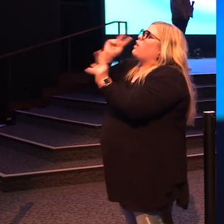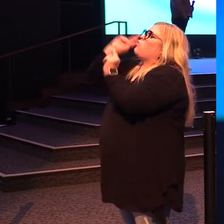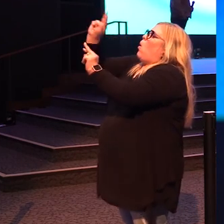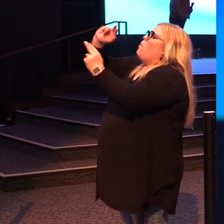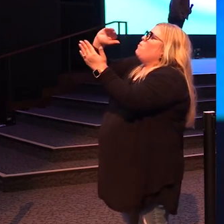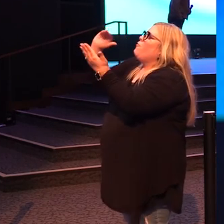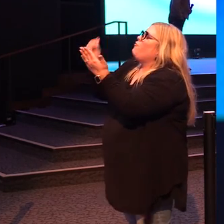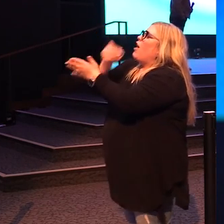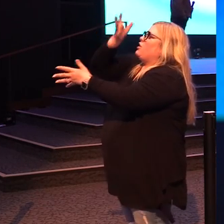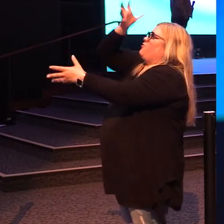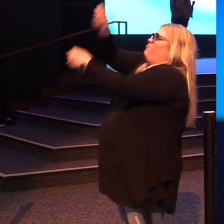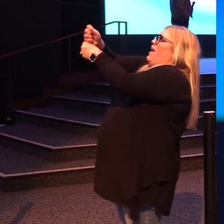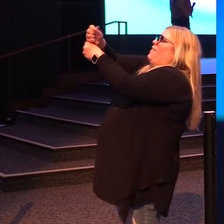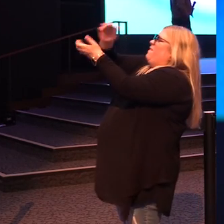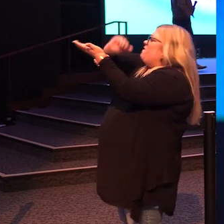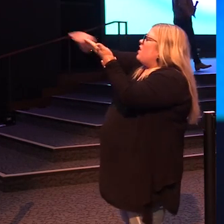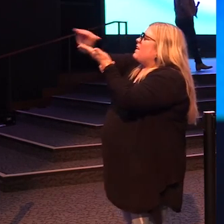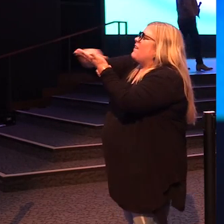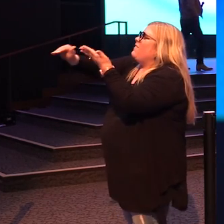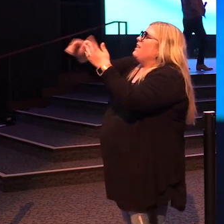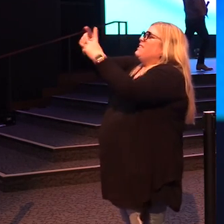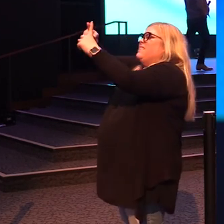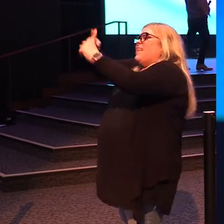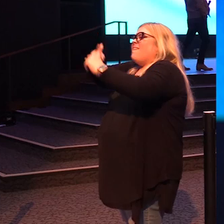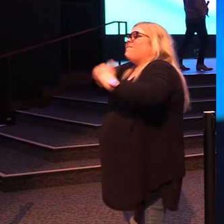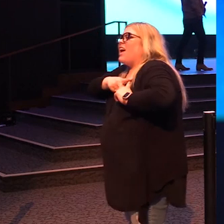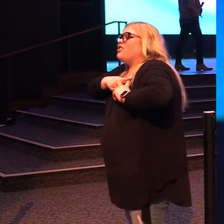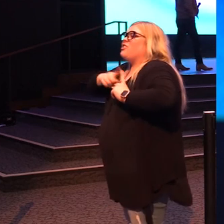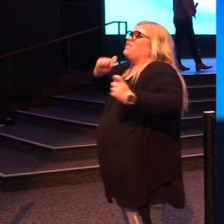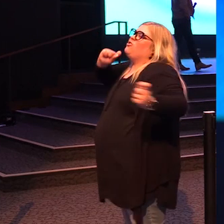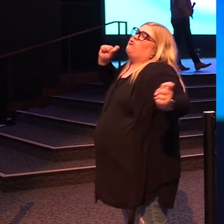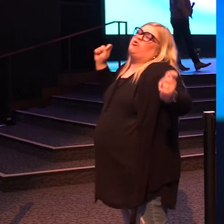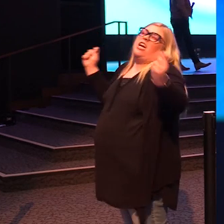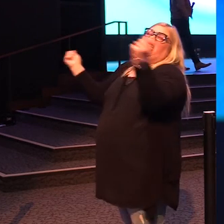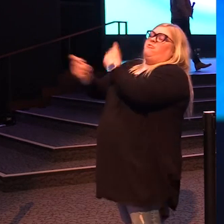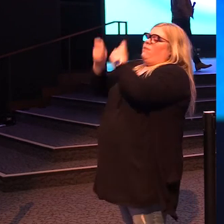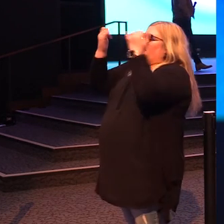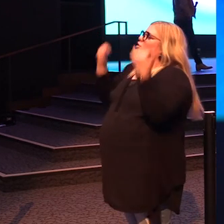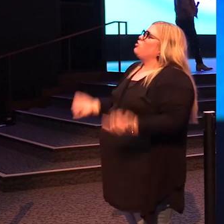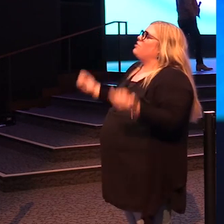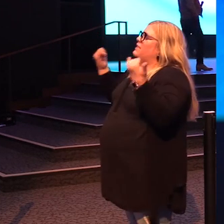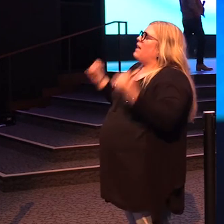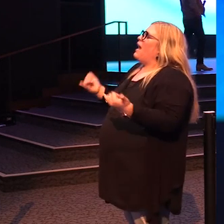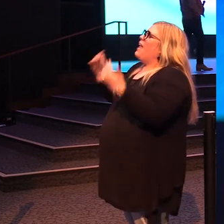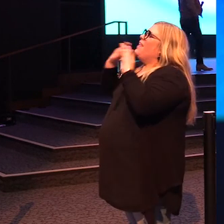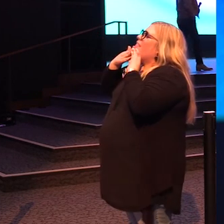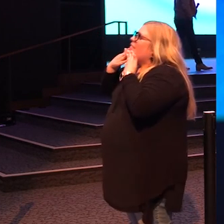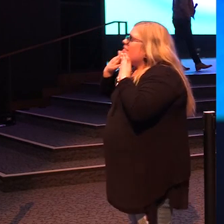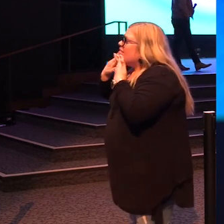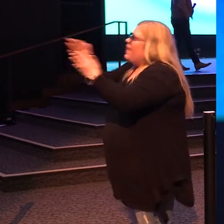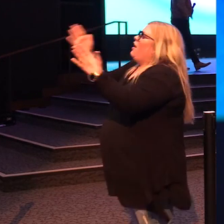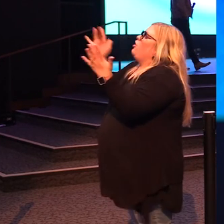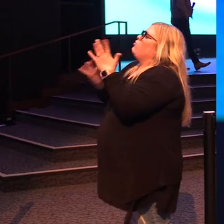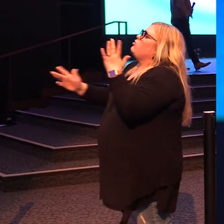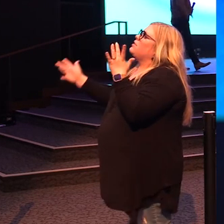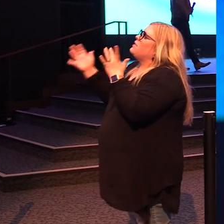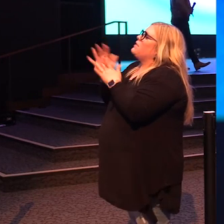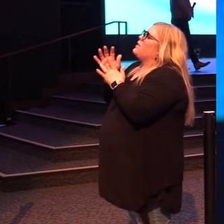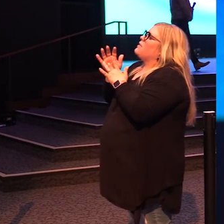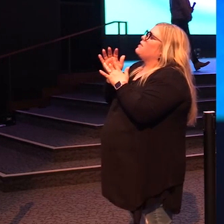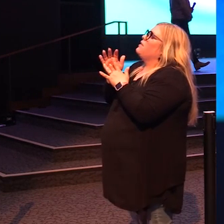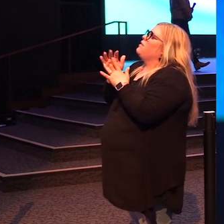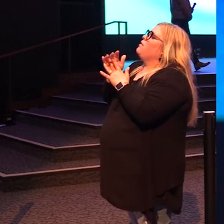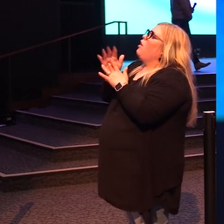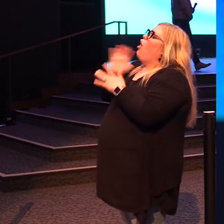fresh forgiveness in the house, God's salvation and transformation in the house today. Thank you, Jesus. You